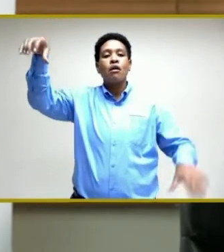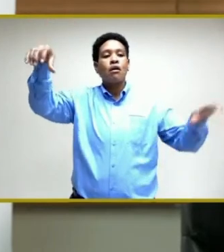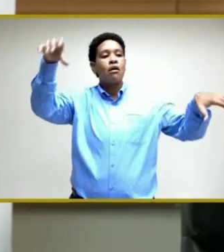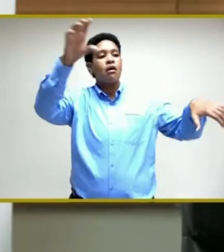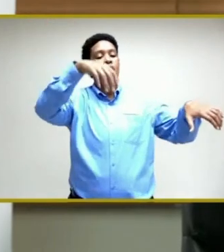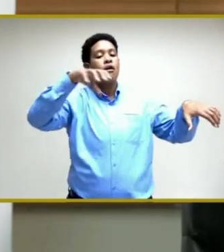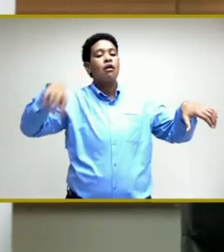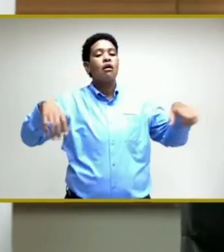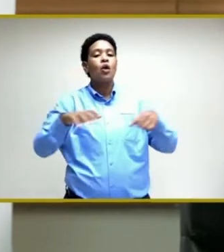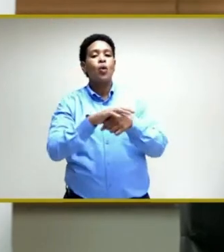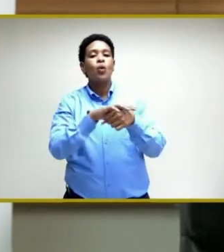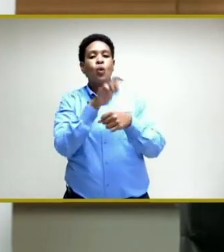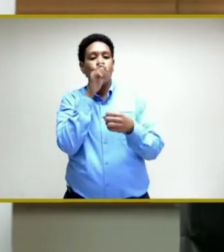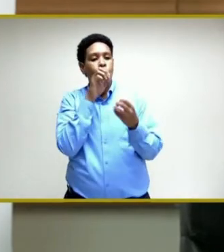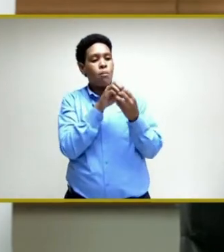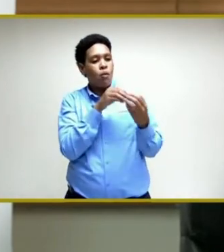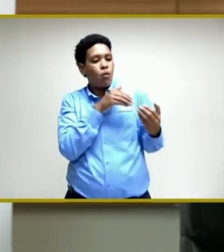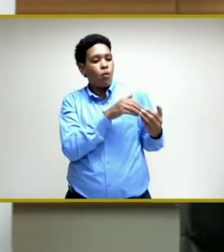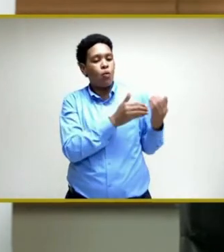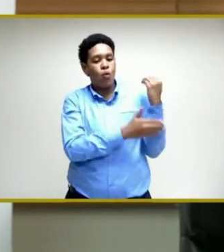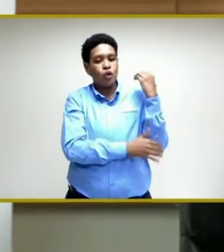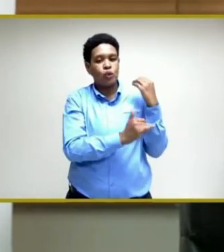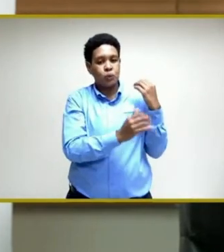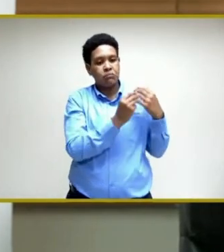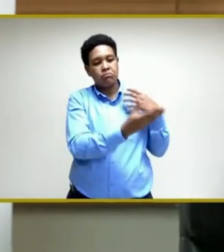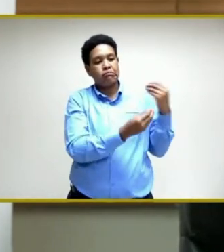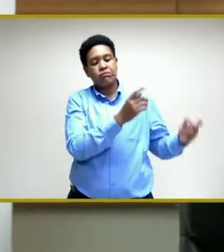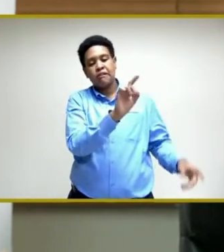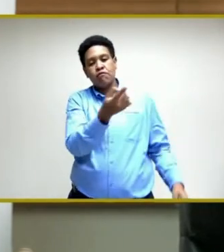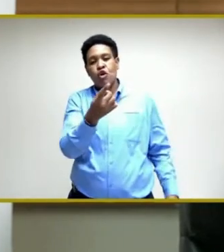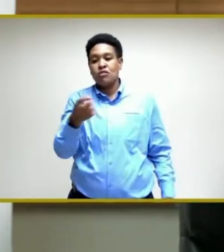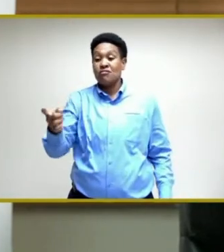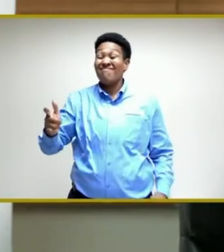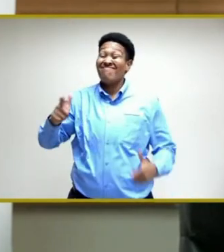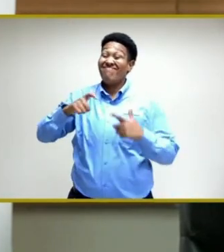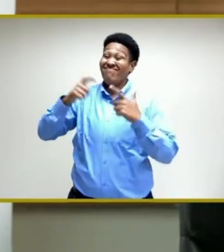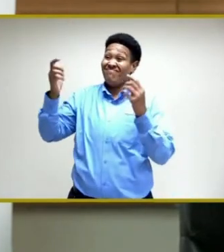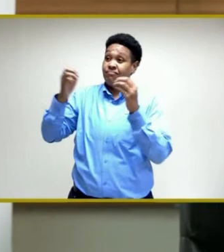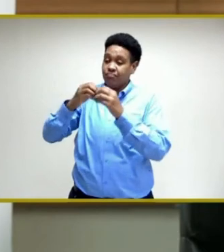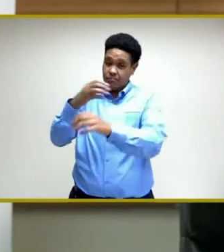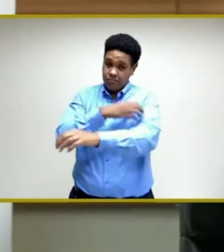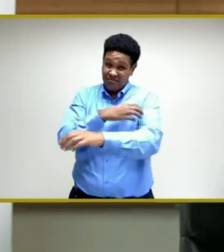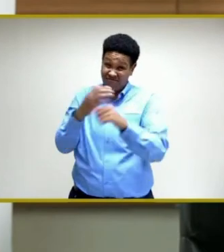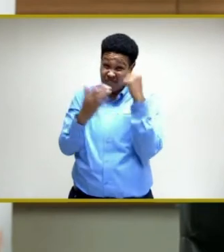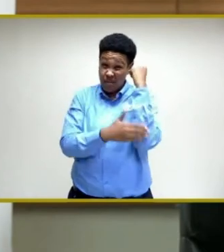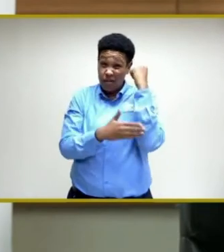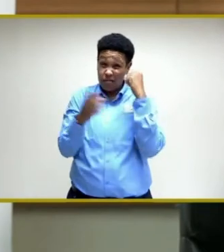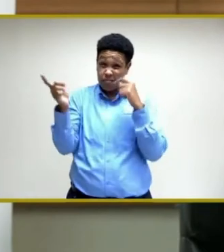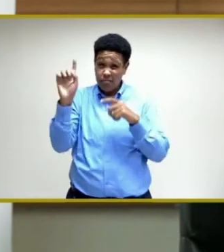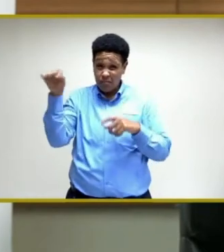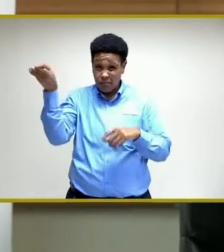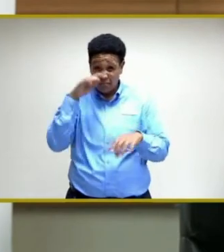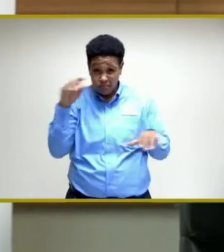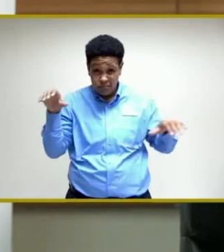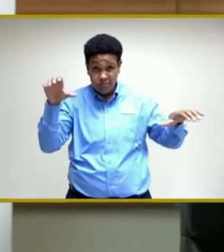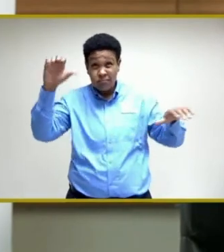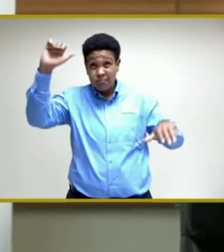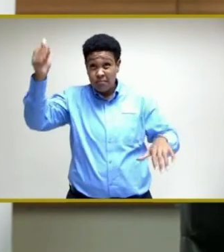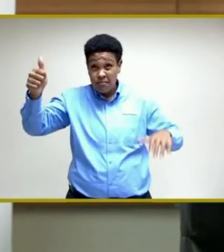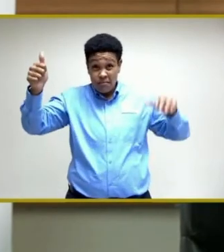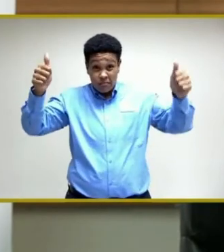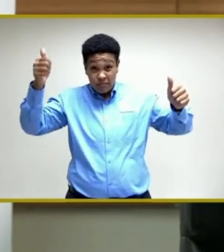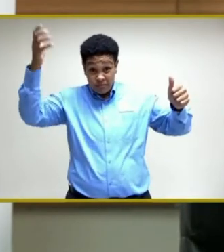who they are more affiliated to, and the larger, more powerful countries where these manufacturers are